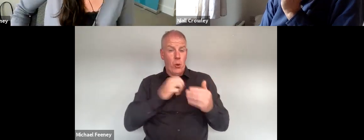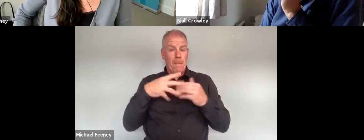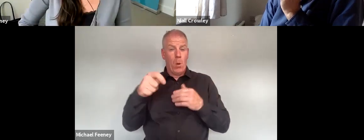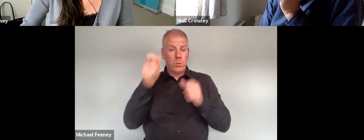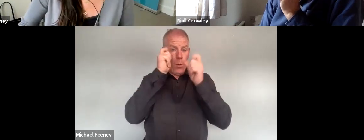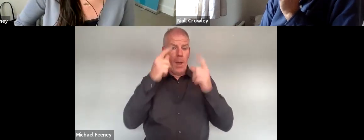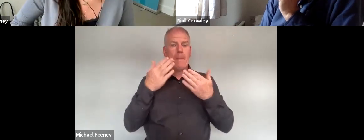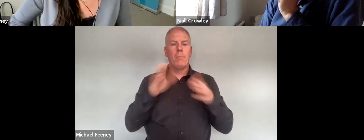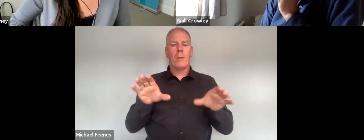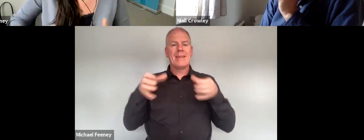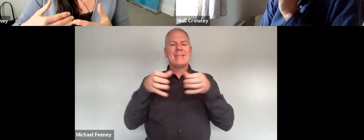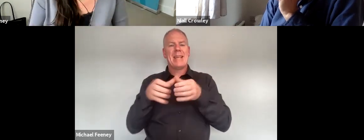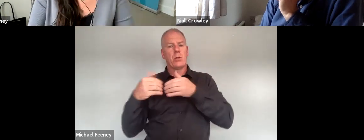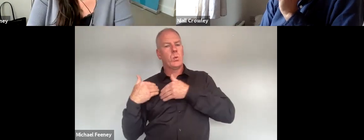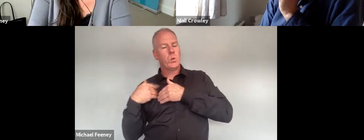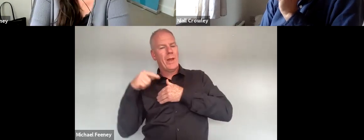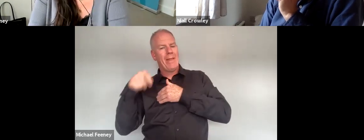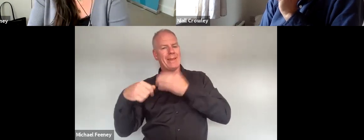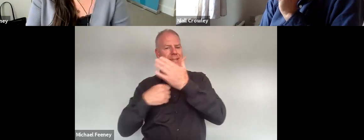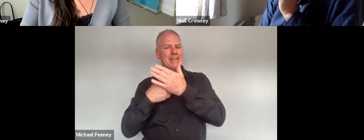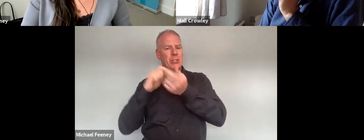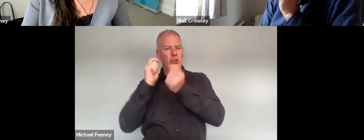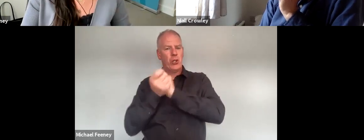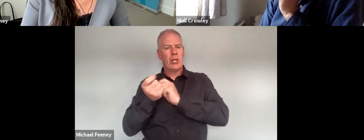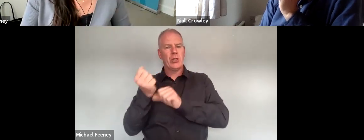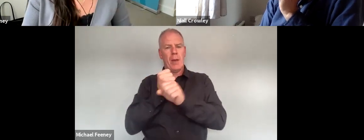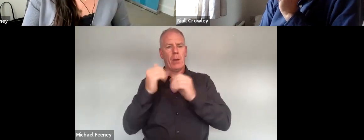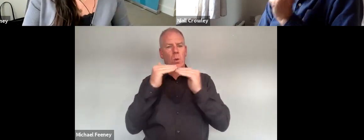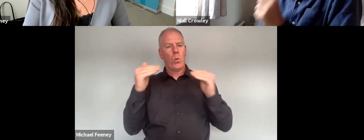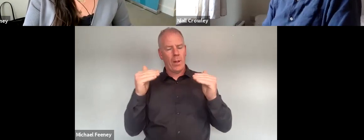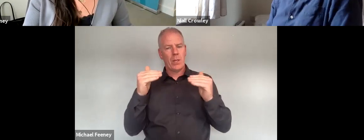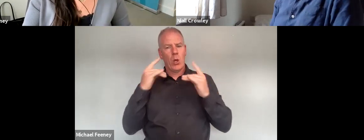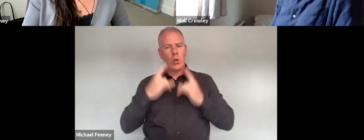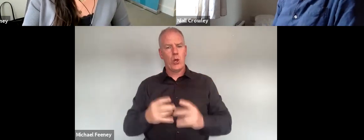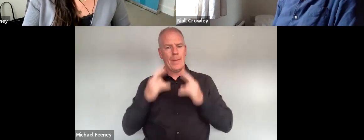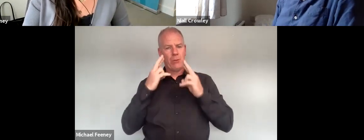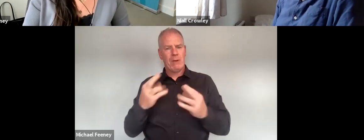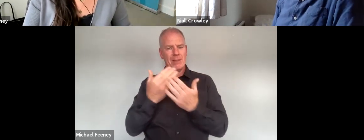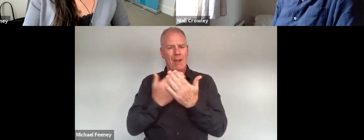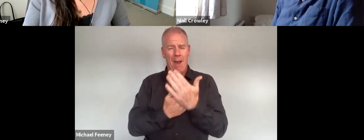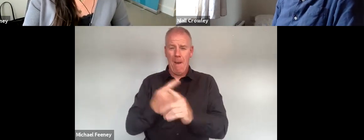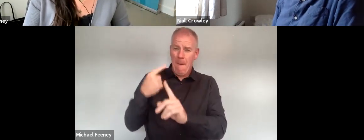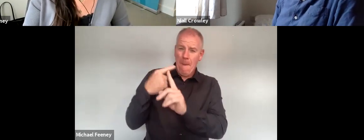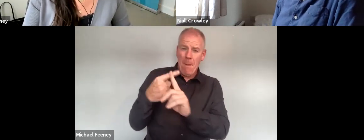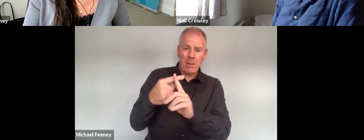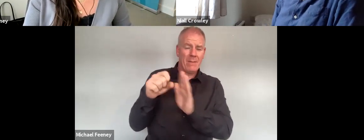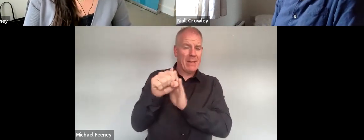but the public sector duty is a significant development in equality and human rights law it is a positive statutory obligation on public bodies in